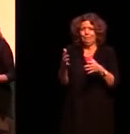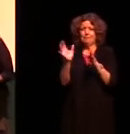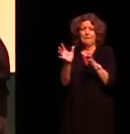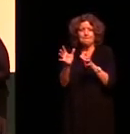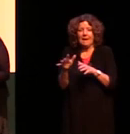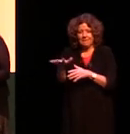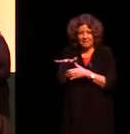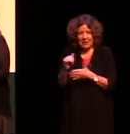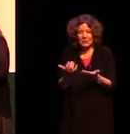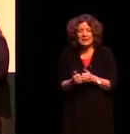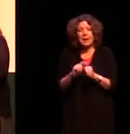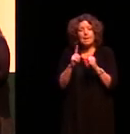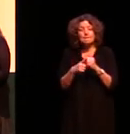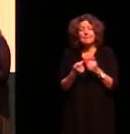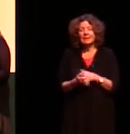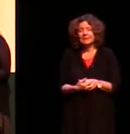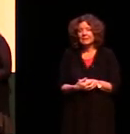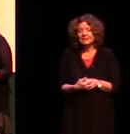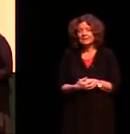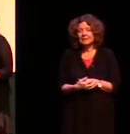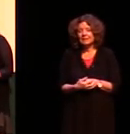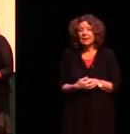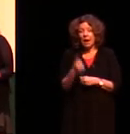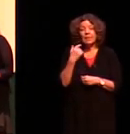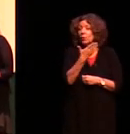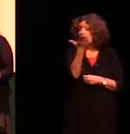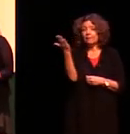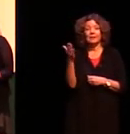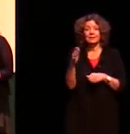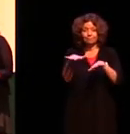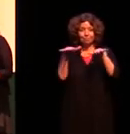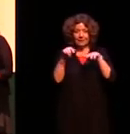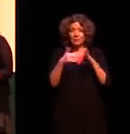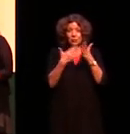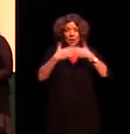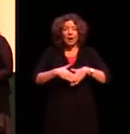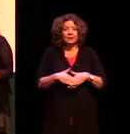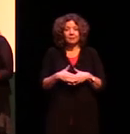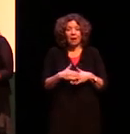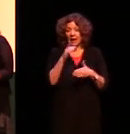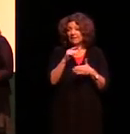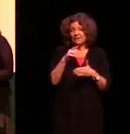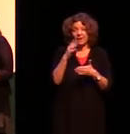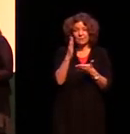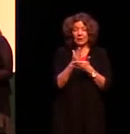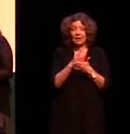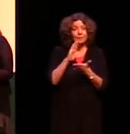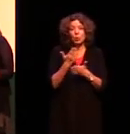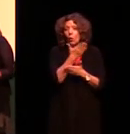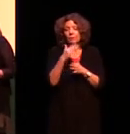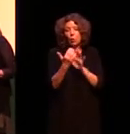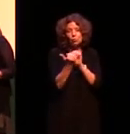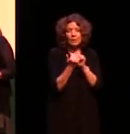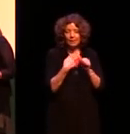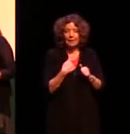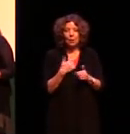think i can speak for everyone here tonight in saying that listening to this talk was